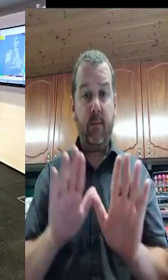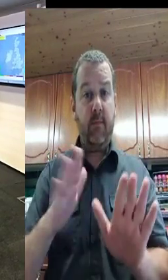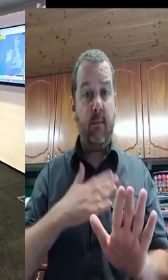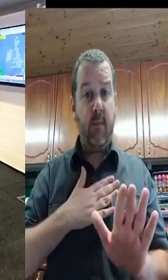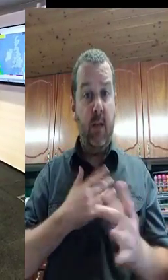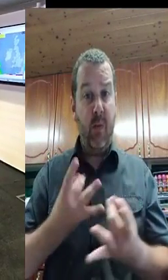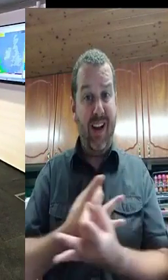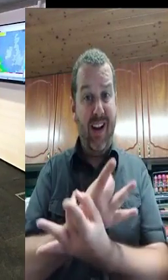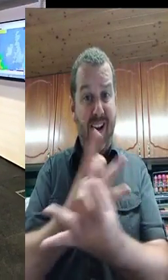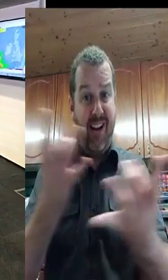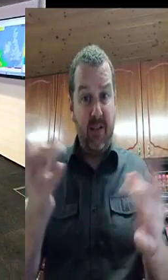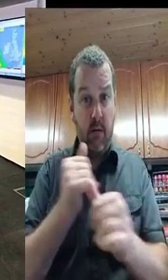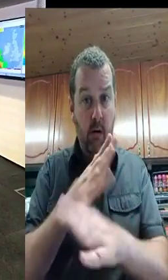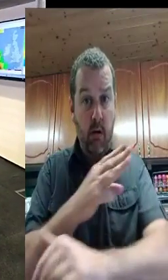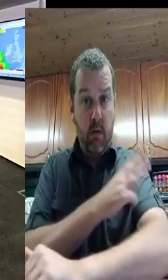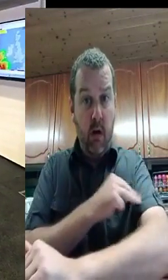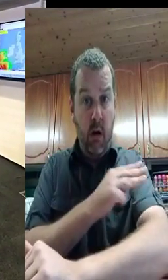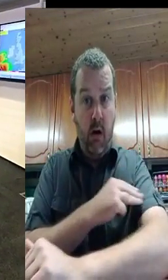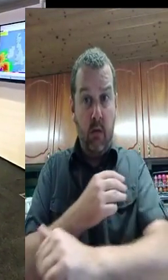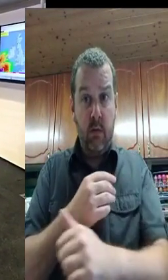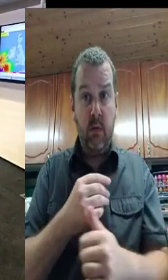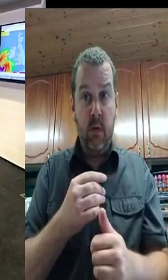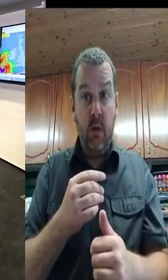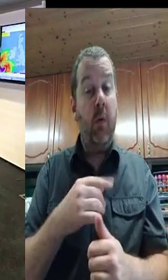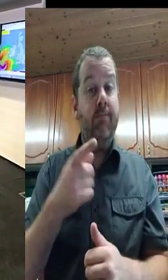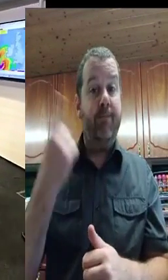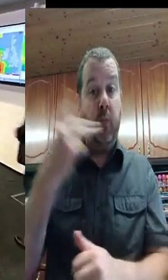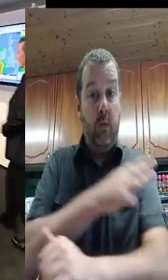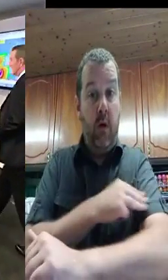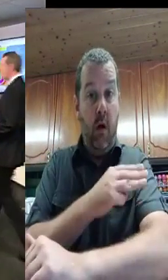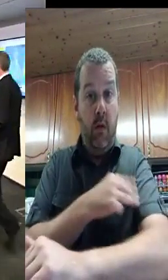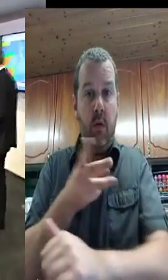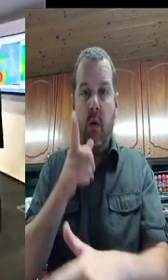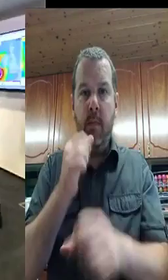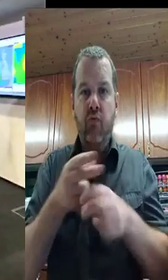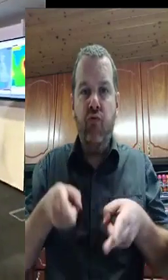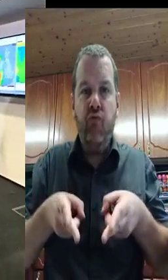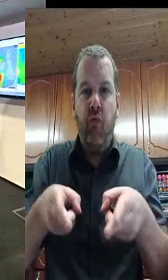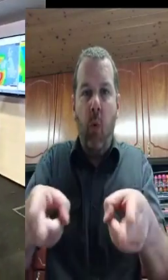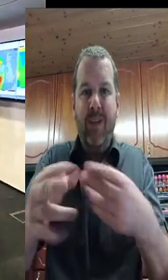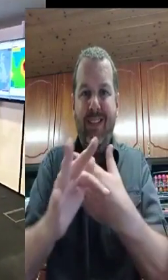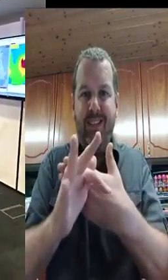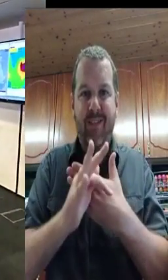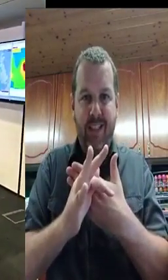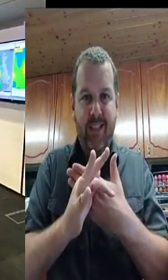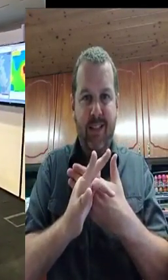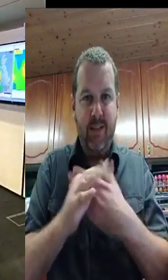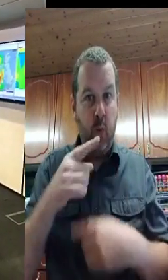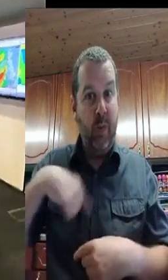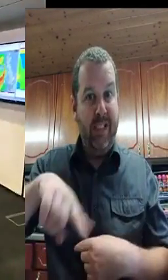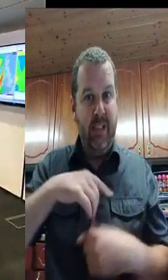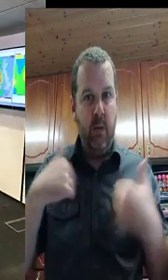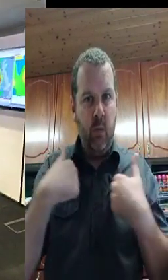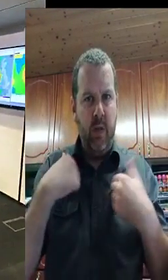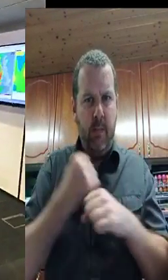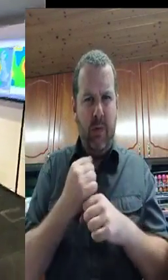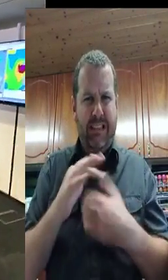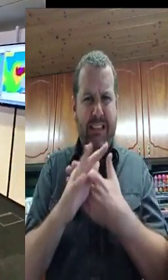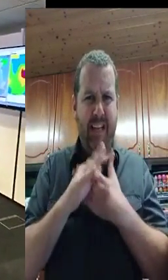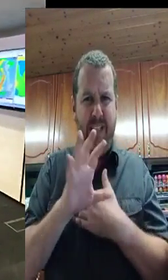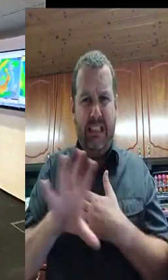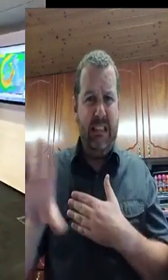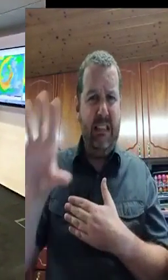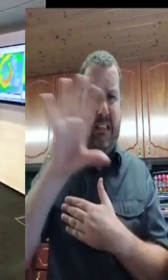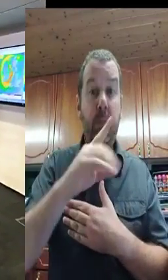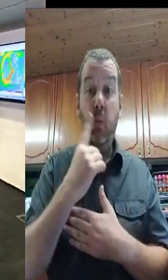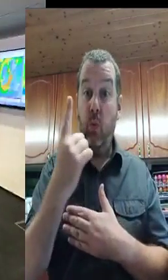Guard, to say a little piece about that. Eugene, you might update us on where you're at. Good afternoon. My concern is shipping safety.